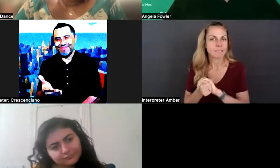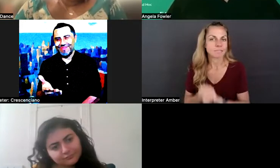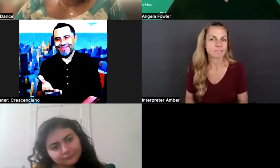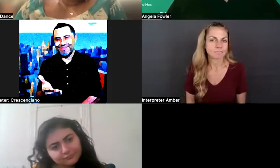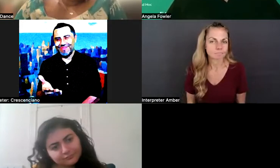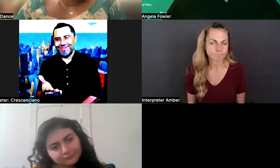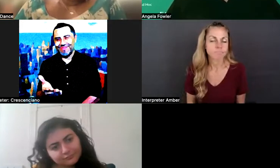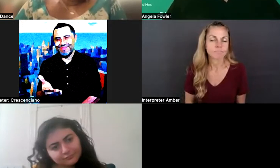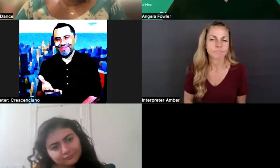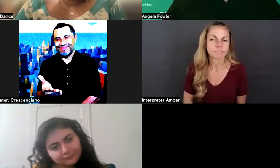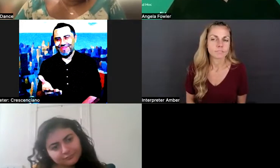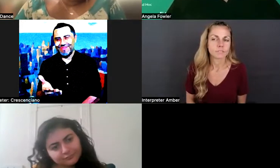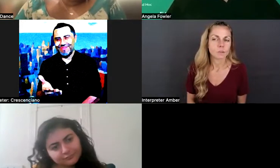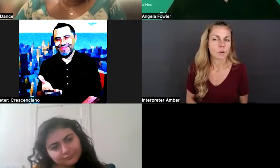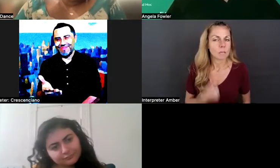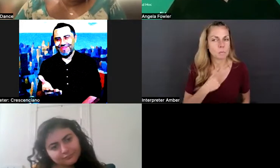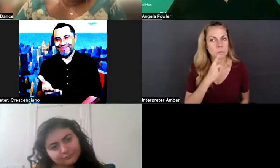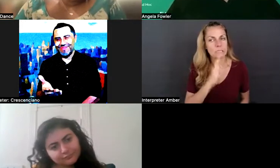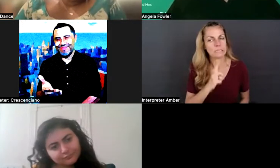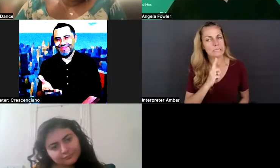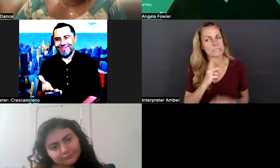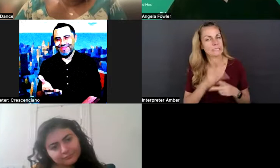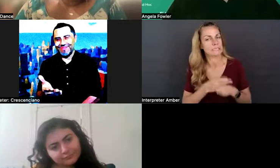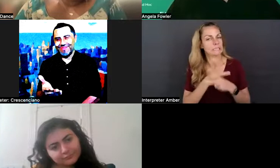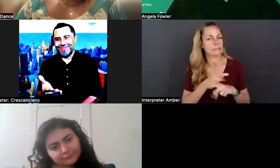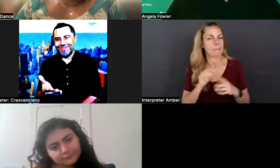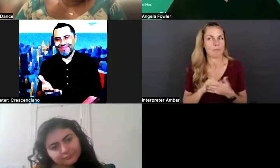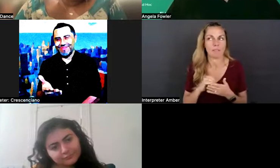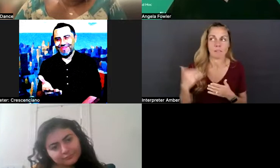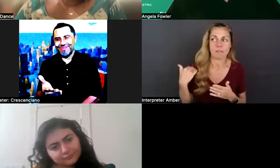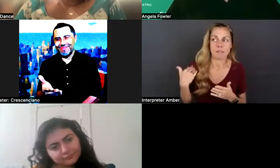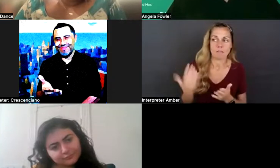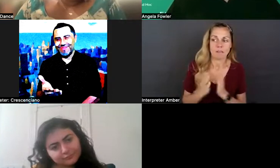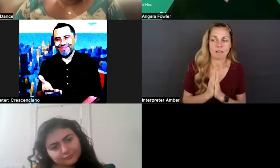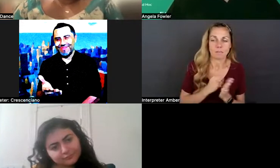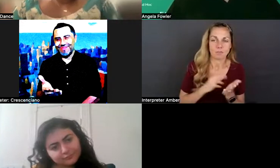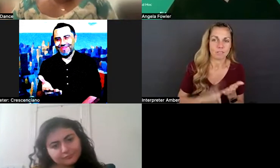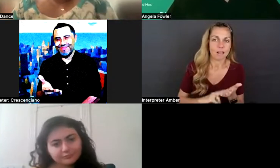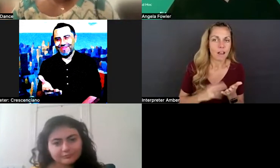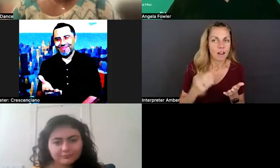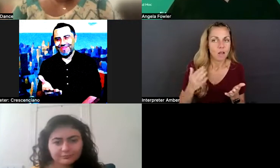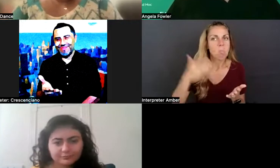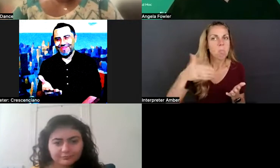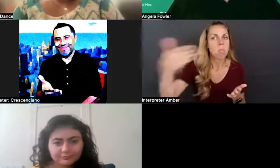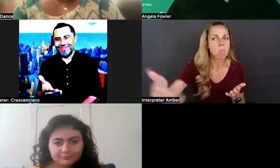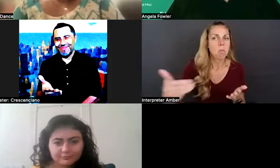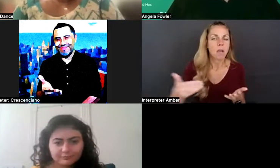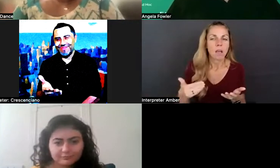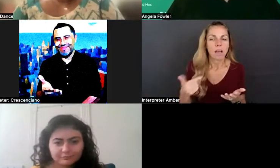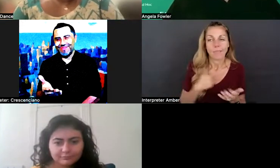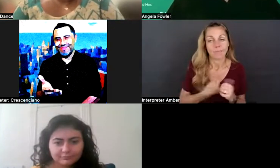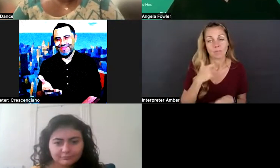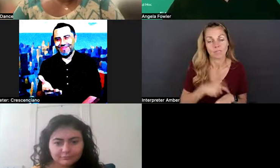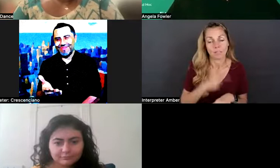very weary of them. I've been asked to sign them on the call occasions and I've largely declined to do so. And there's been